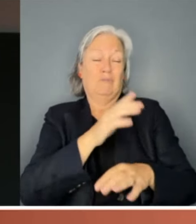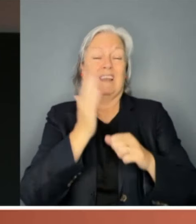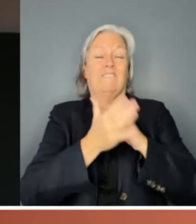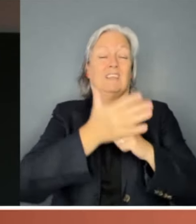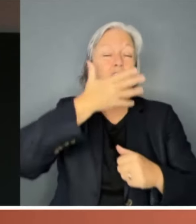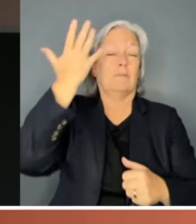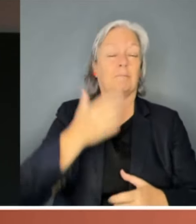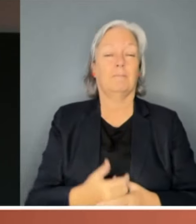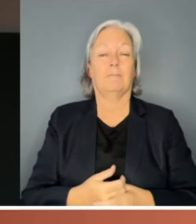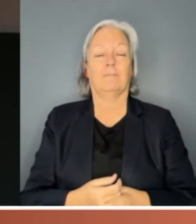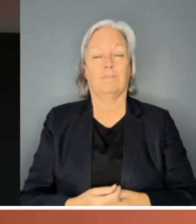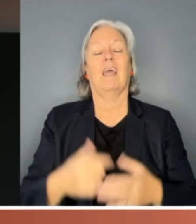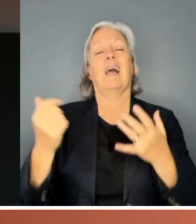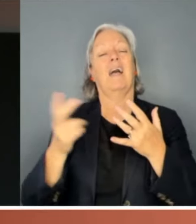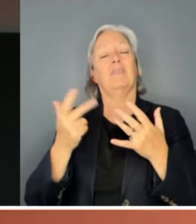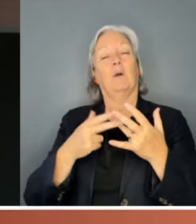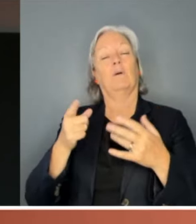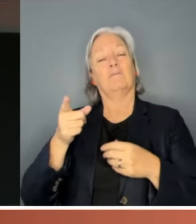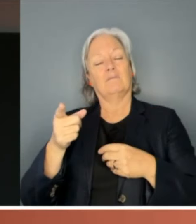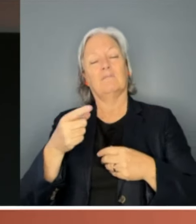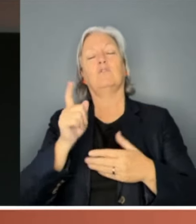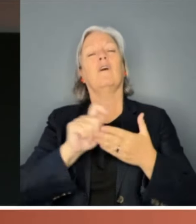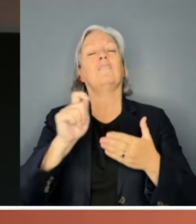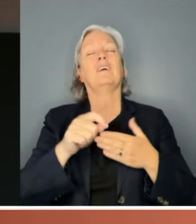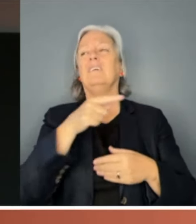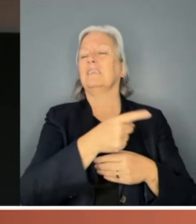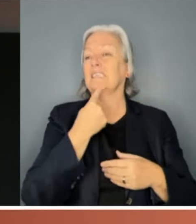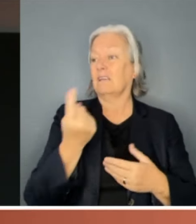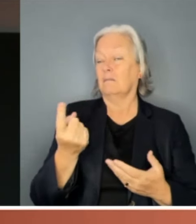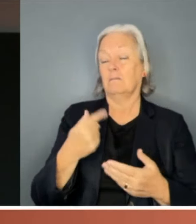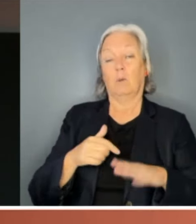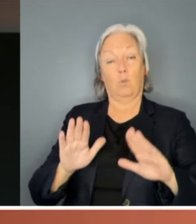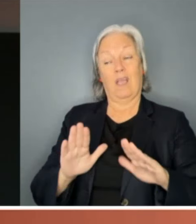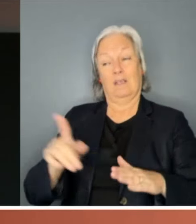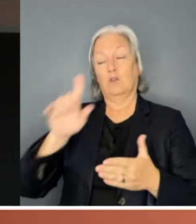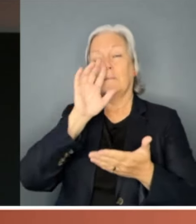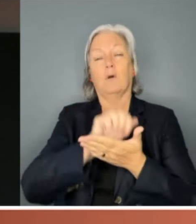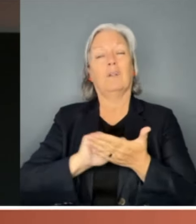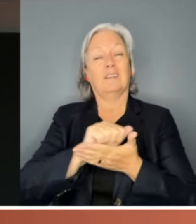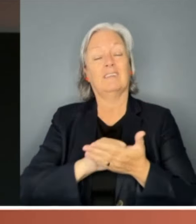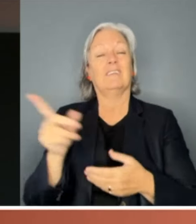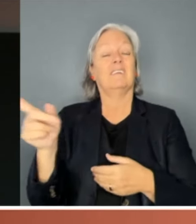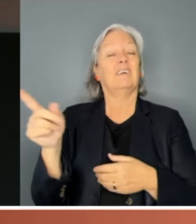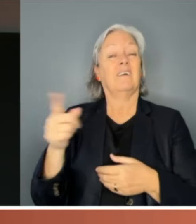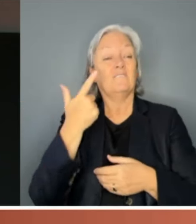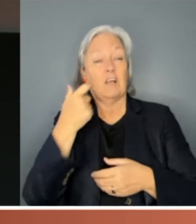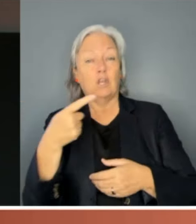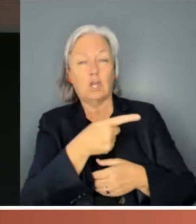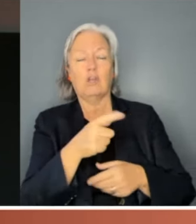One caller to her office said if she didn't stop demanding an apology from Lionhelm, he and his mates would find her and rape her.